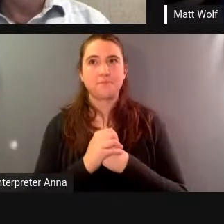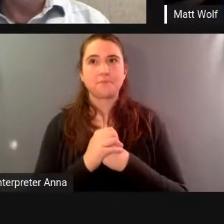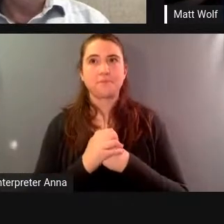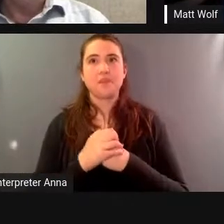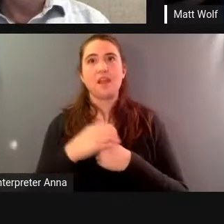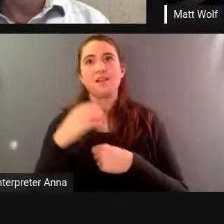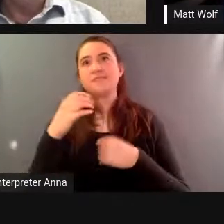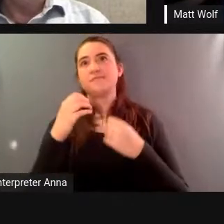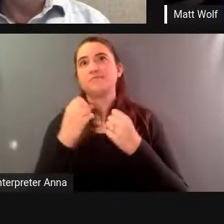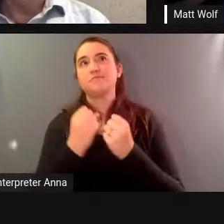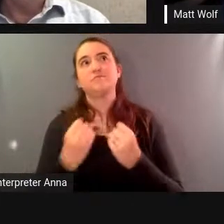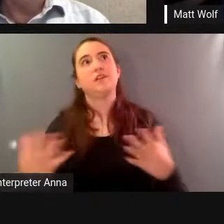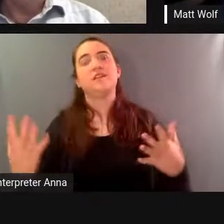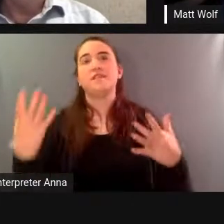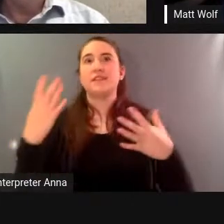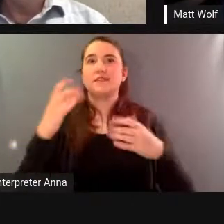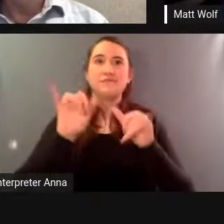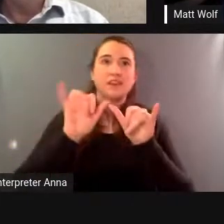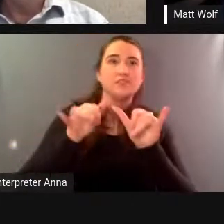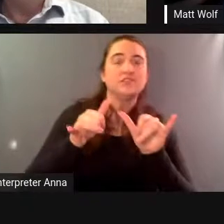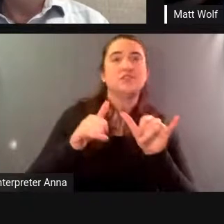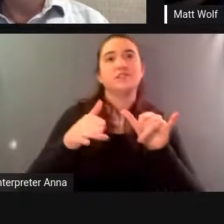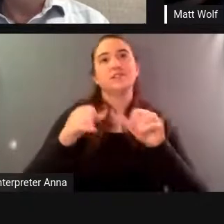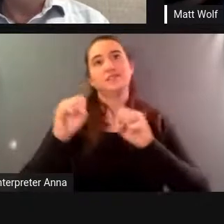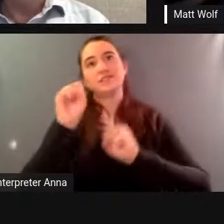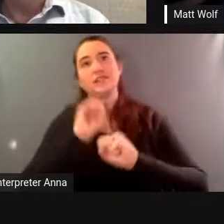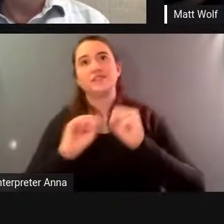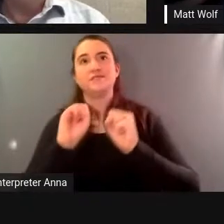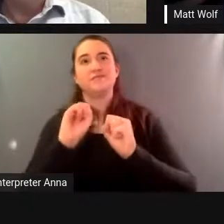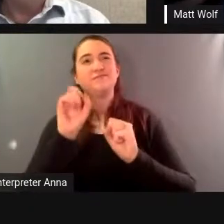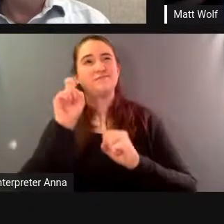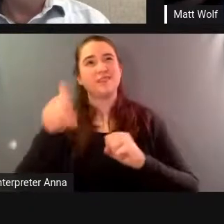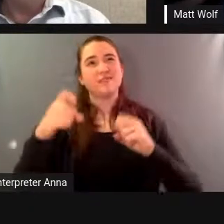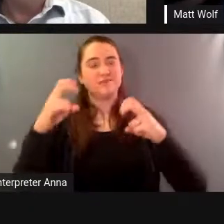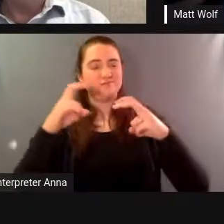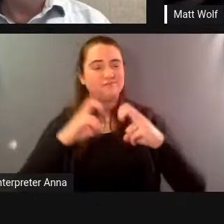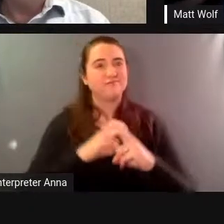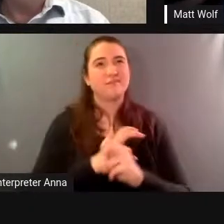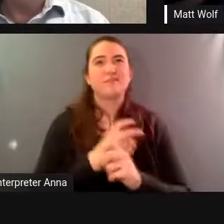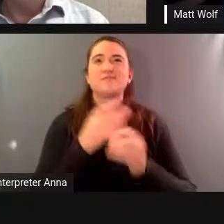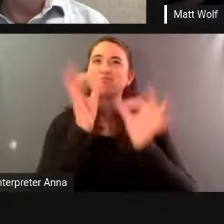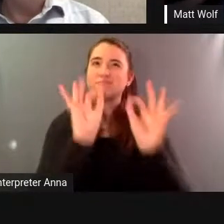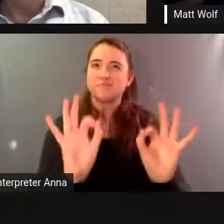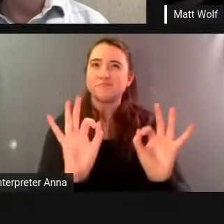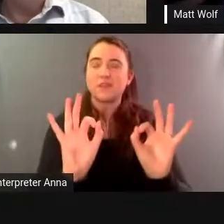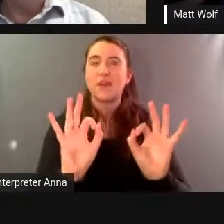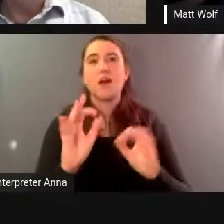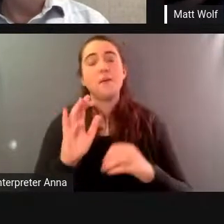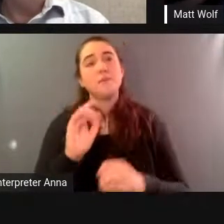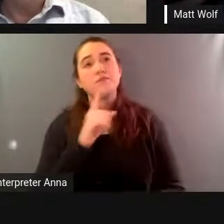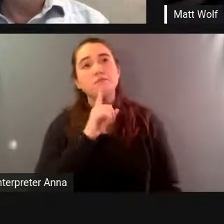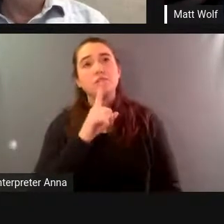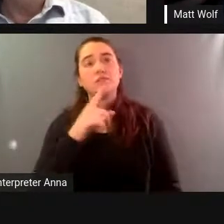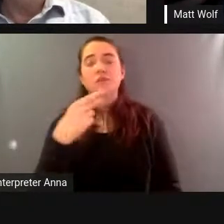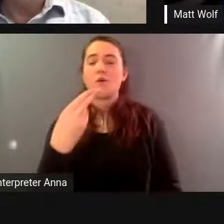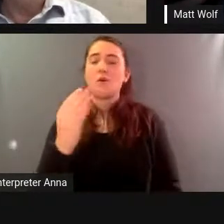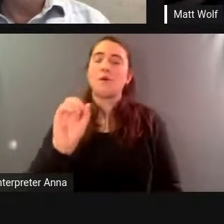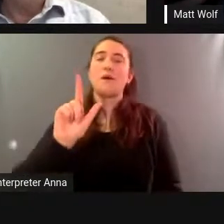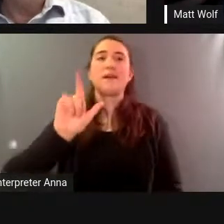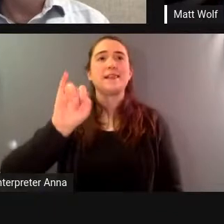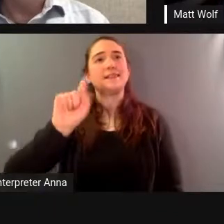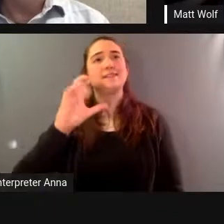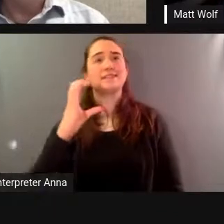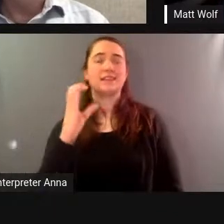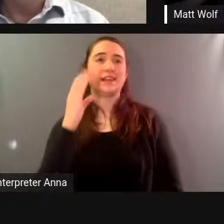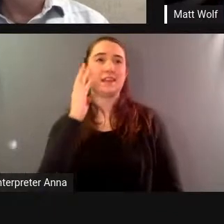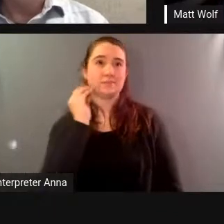be right in engineering it was a holistic uh experiment you know we were looking at biomic areas we